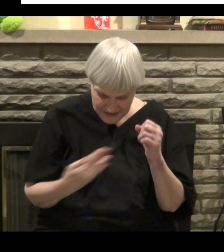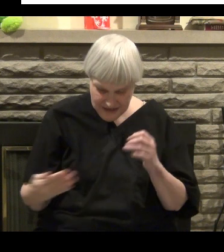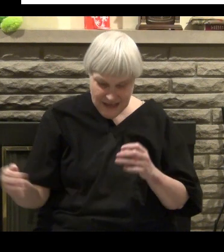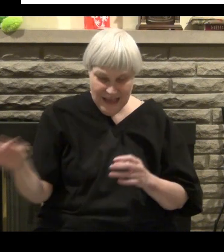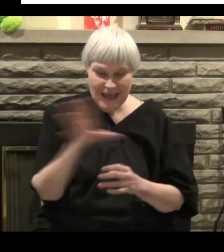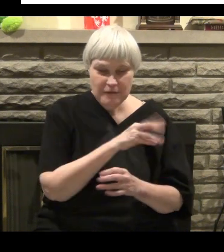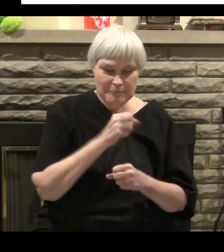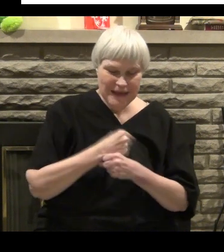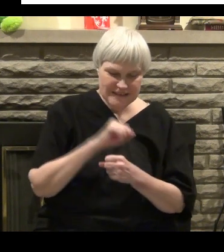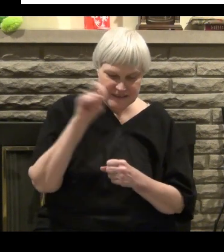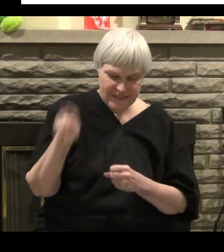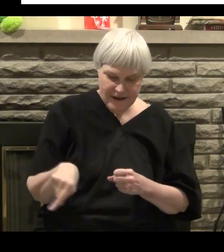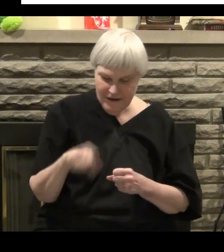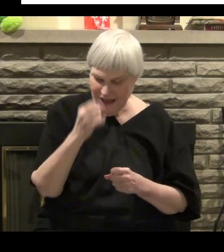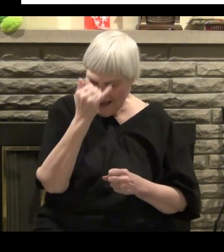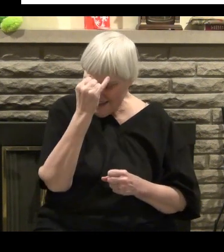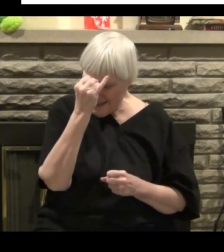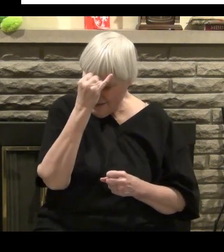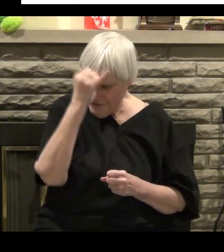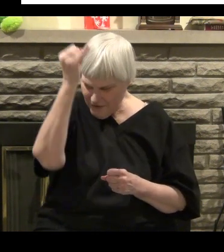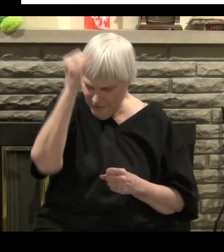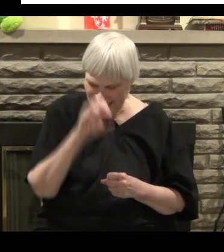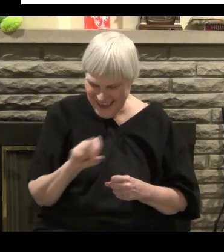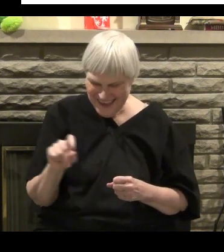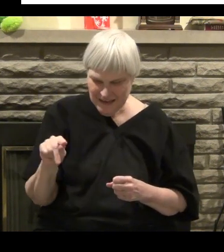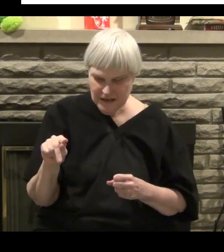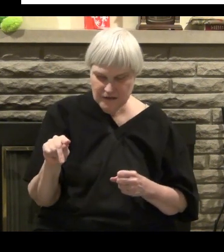Not when we can give an explanation to somebody that